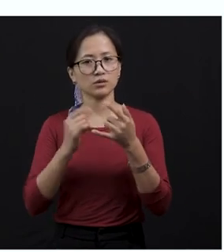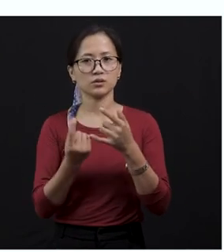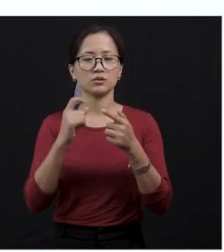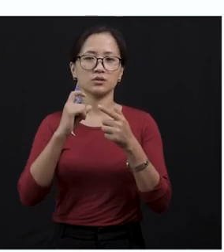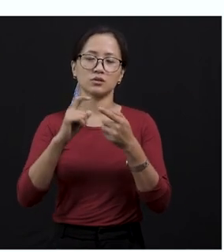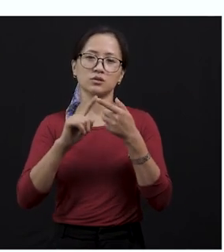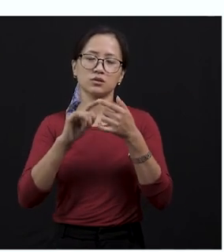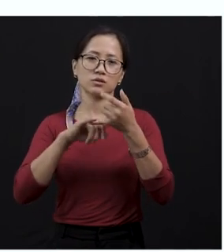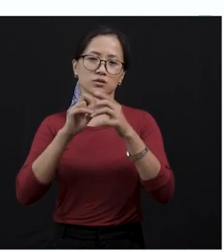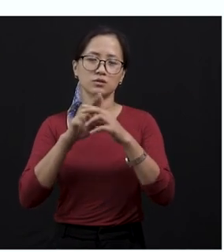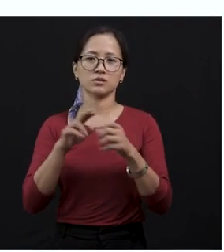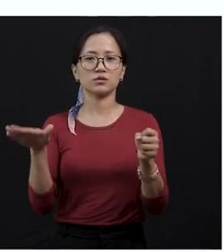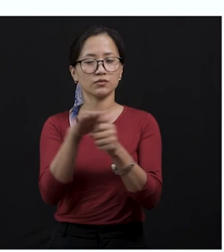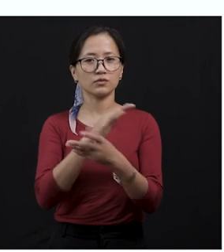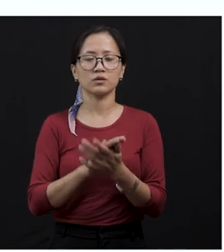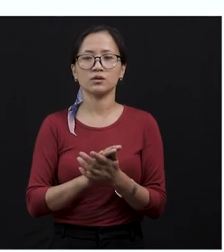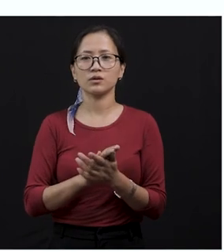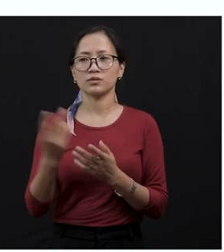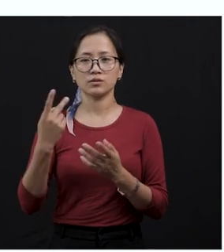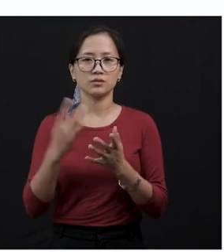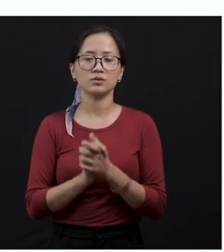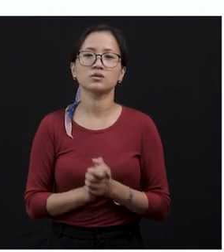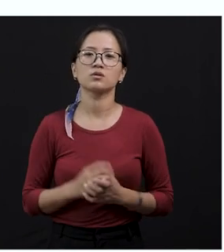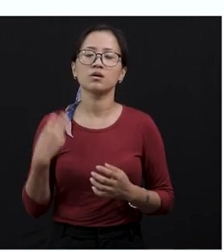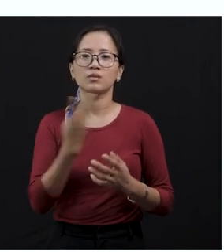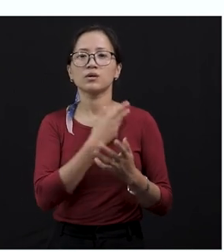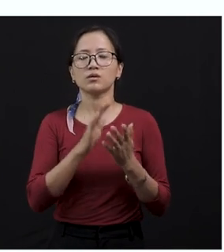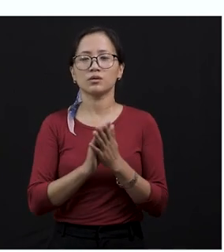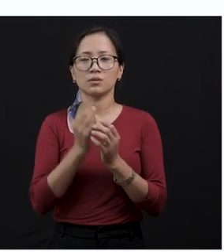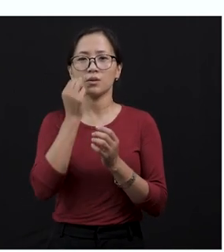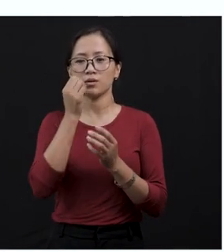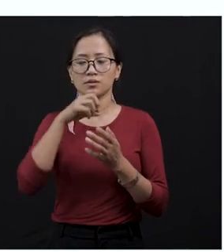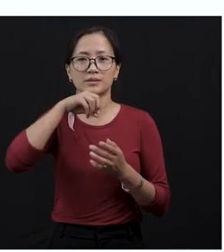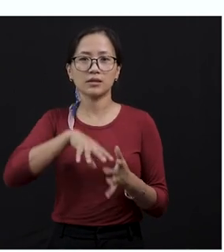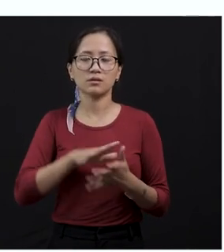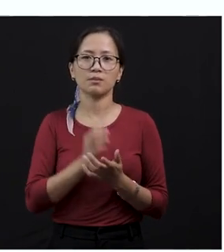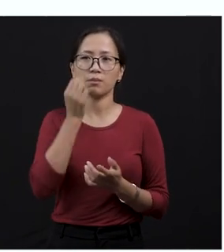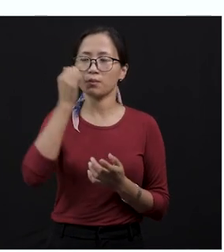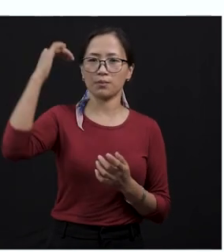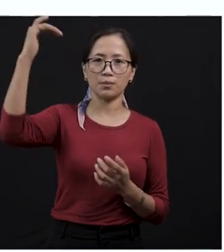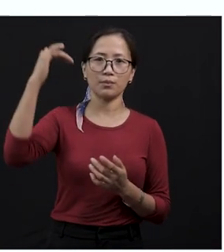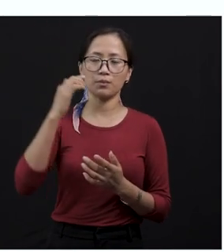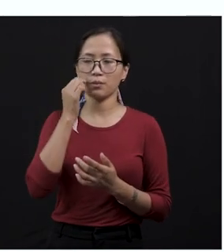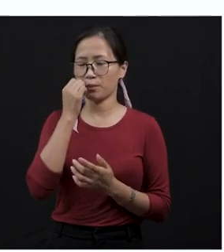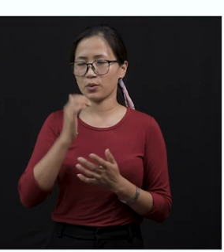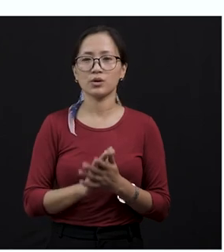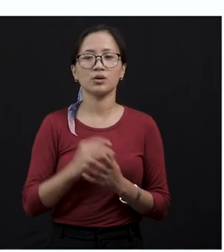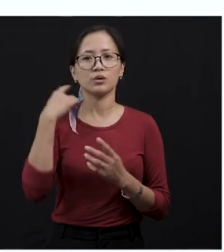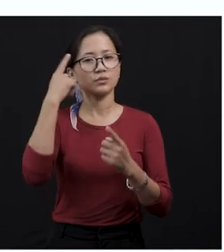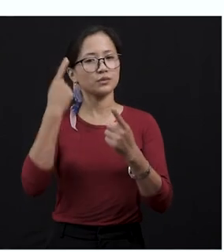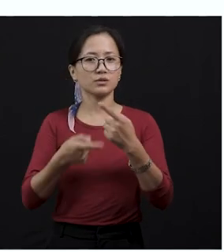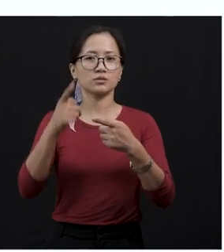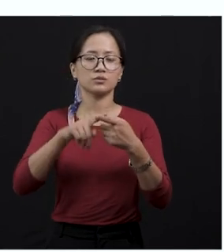And so, this story was narrated to us by our author, as a young boy, of how he experienced his